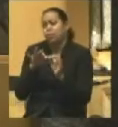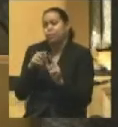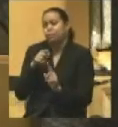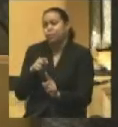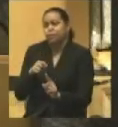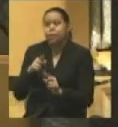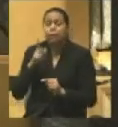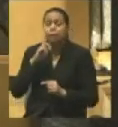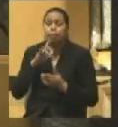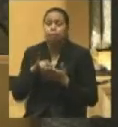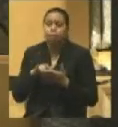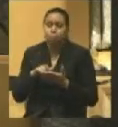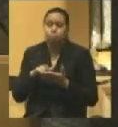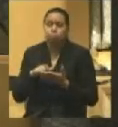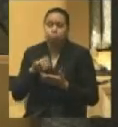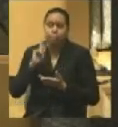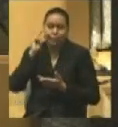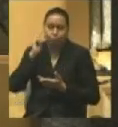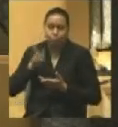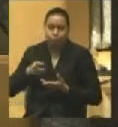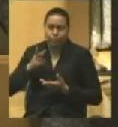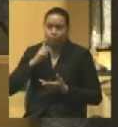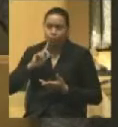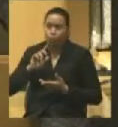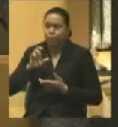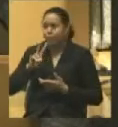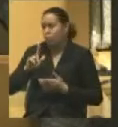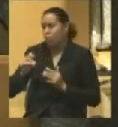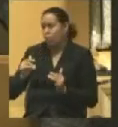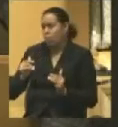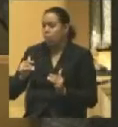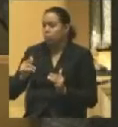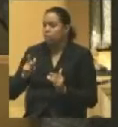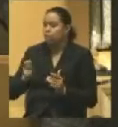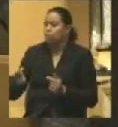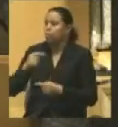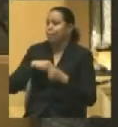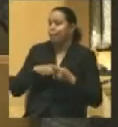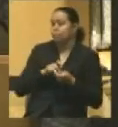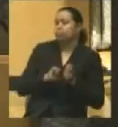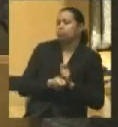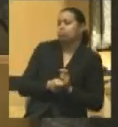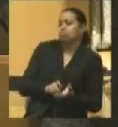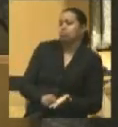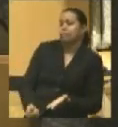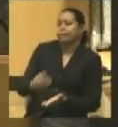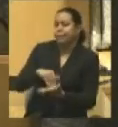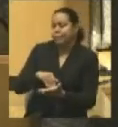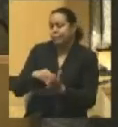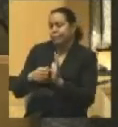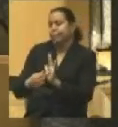think we can see that the political history of the Civil War is in need of a rewrite based on